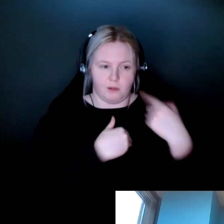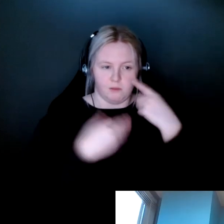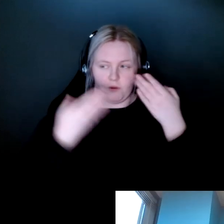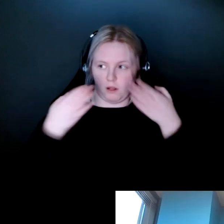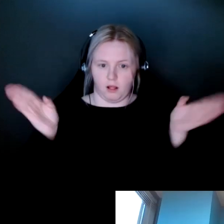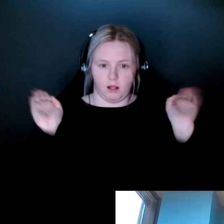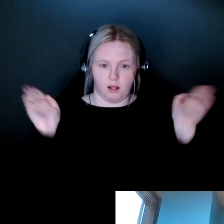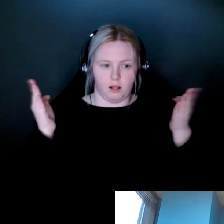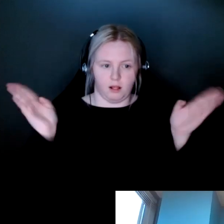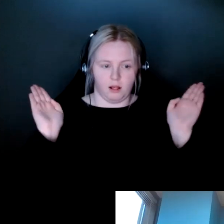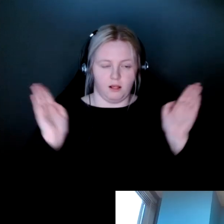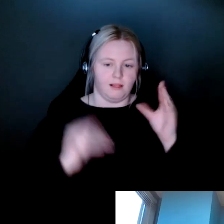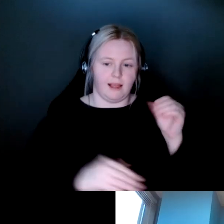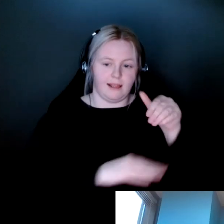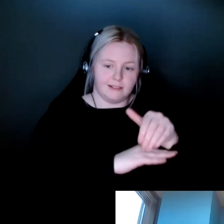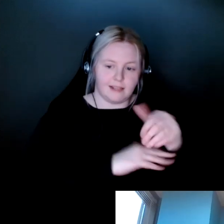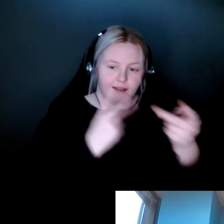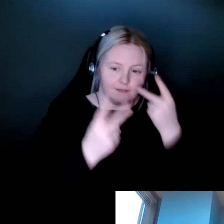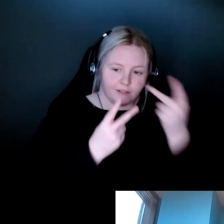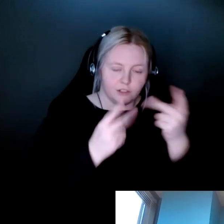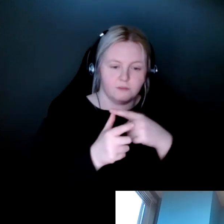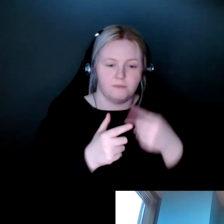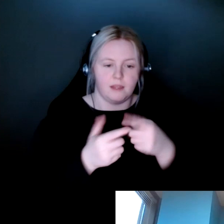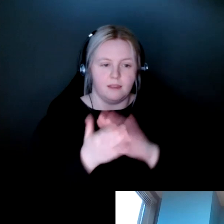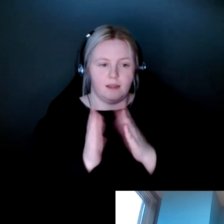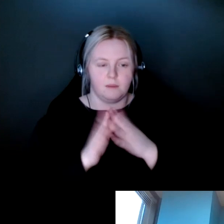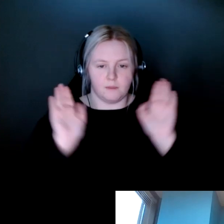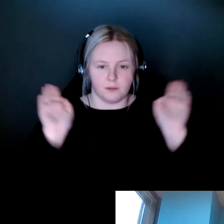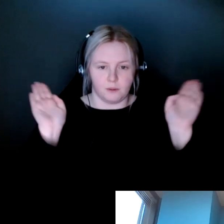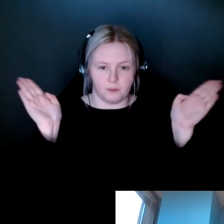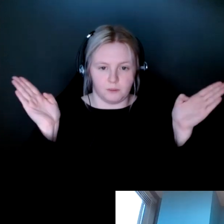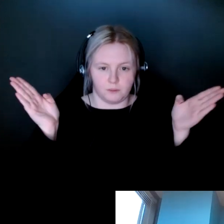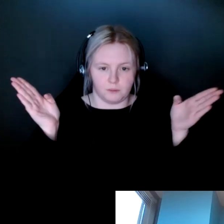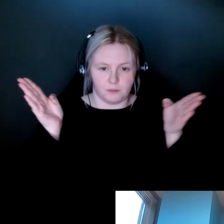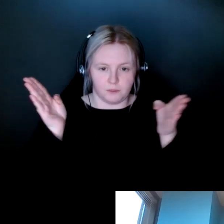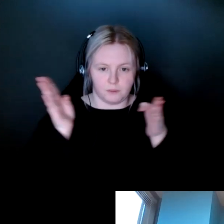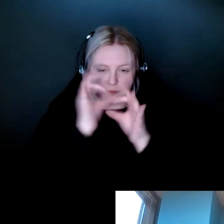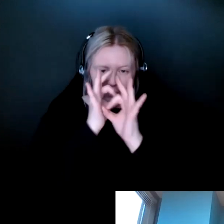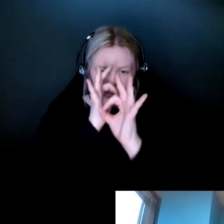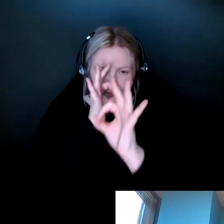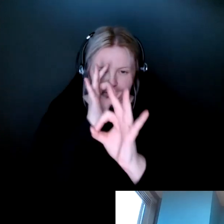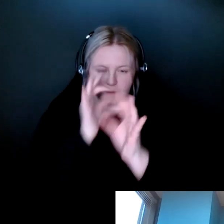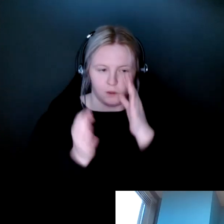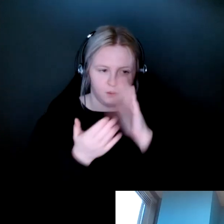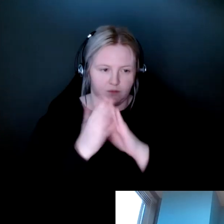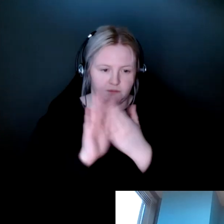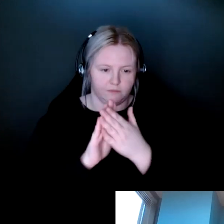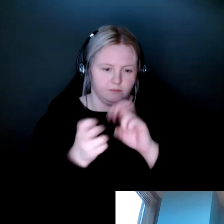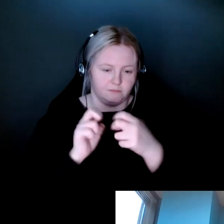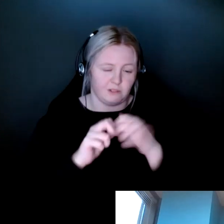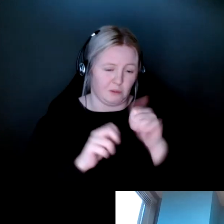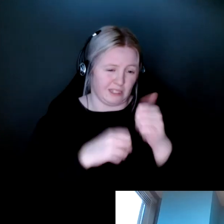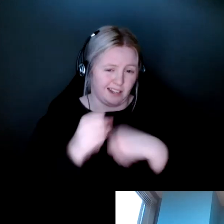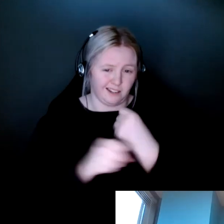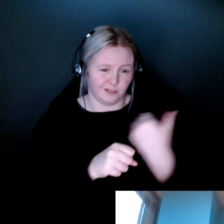low light night vision. And then it slowly moves towards the center and starts affecting cones of the central vision. So that was 10 years ago when I